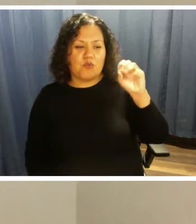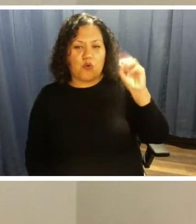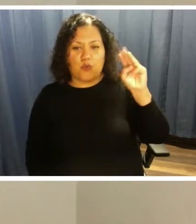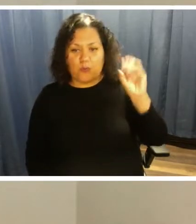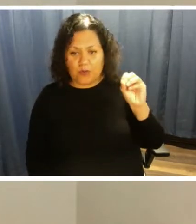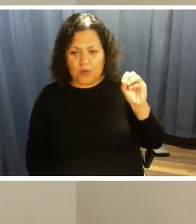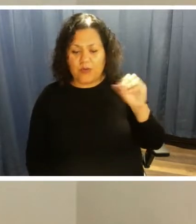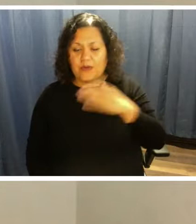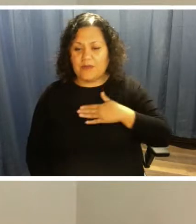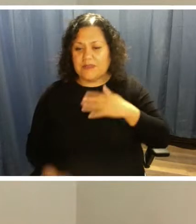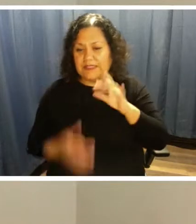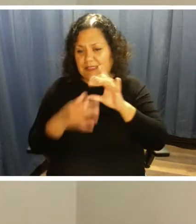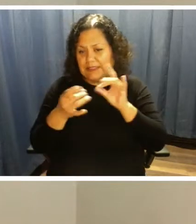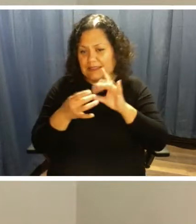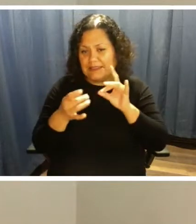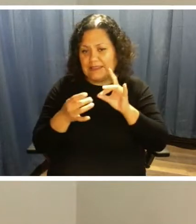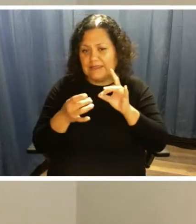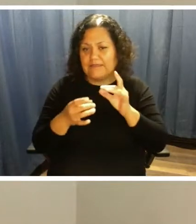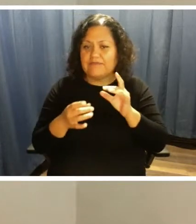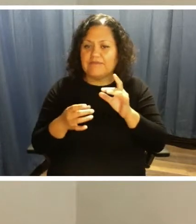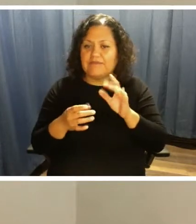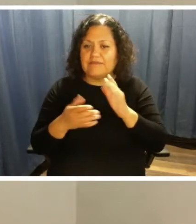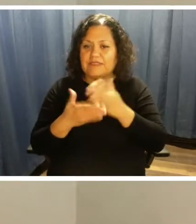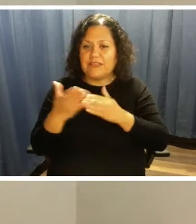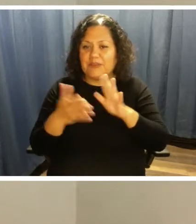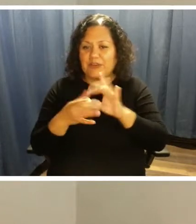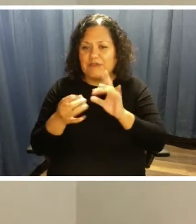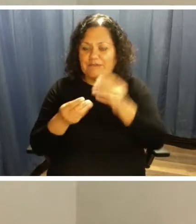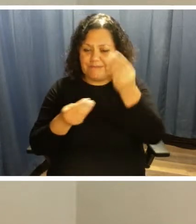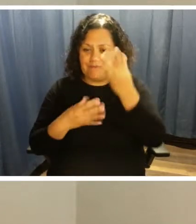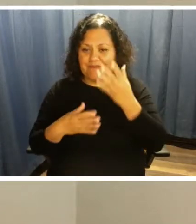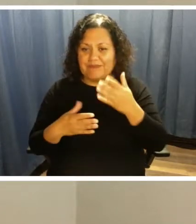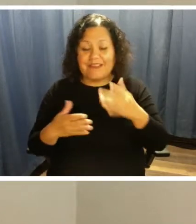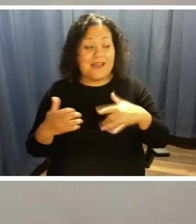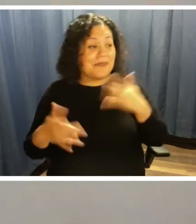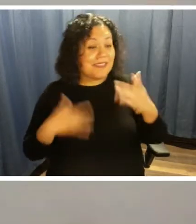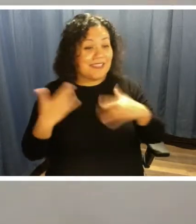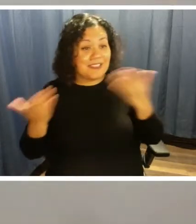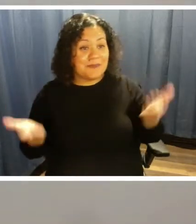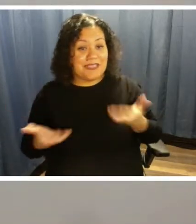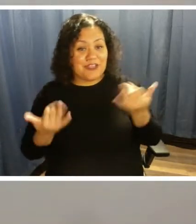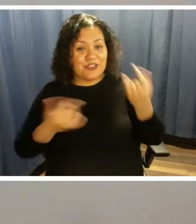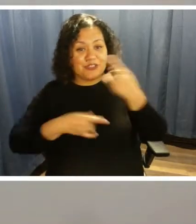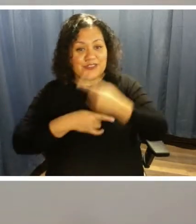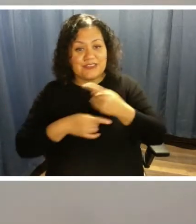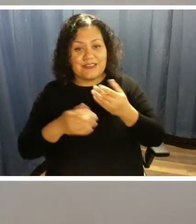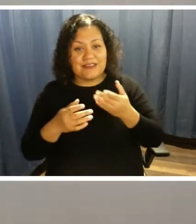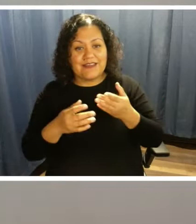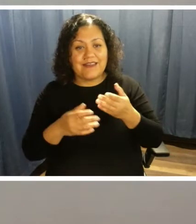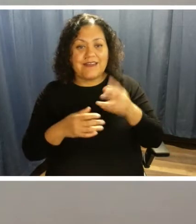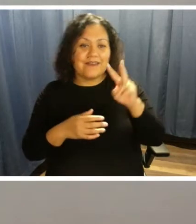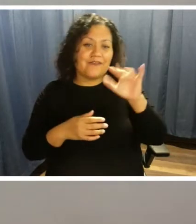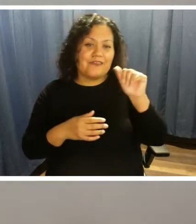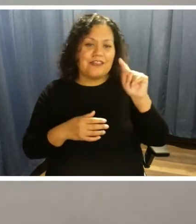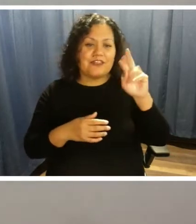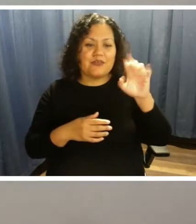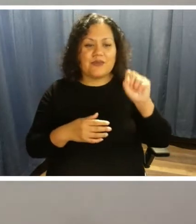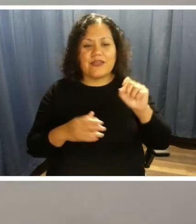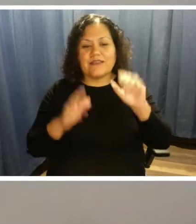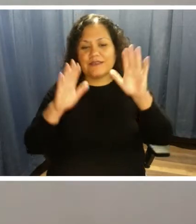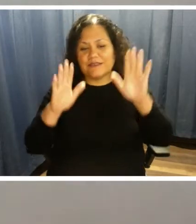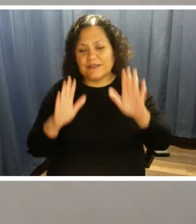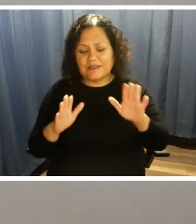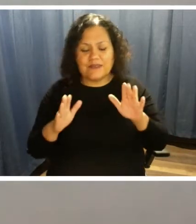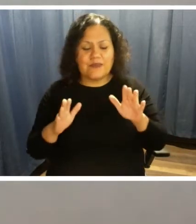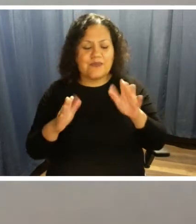few of your comments. Very good. Well, I am so thrilled to be here today. VIA Trans provides such a tremendous service to our